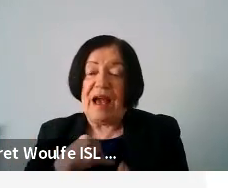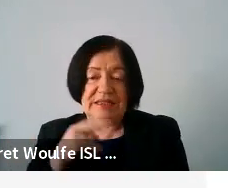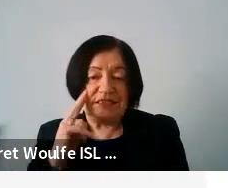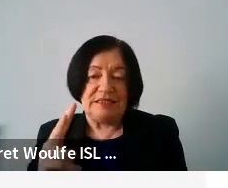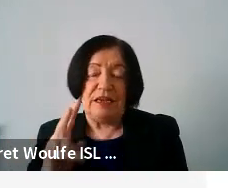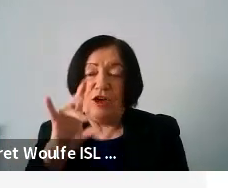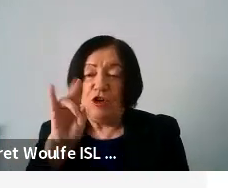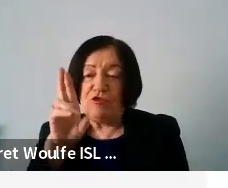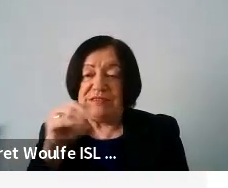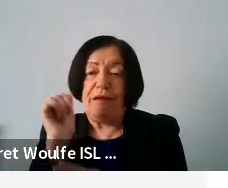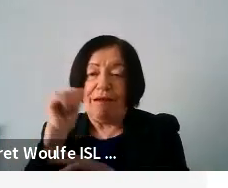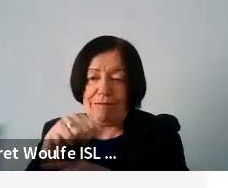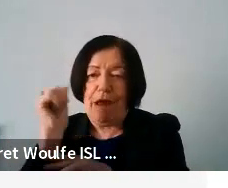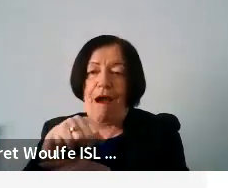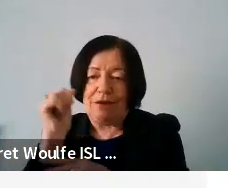Kristina nodding.